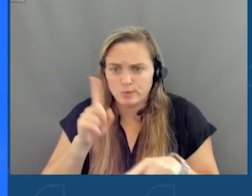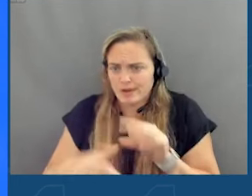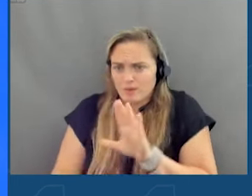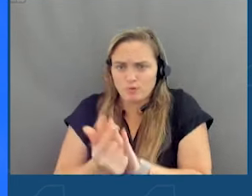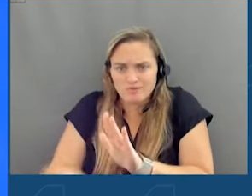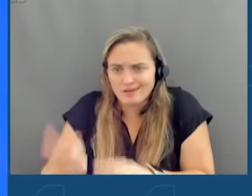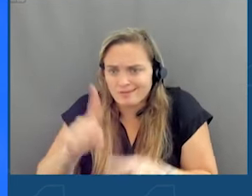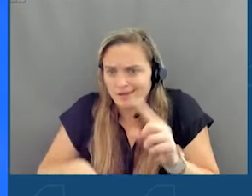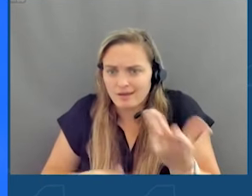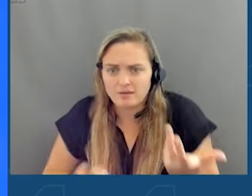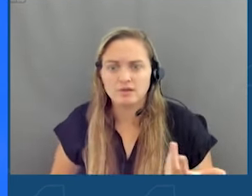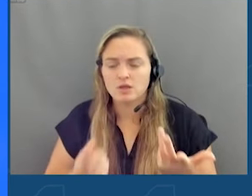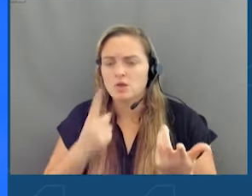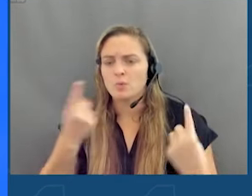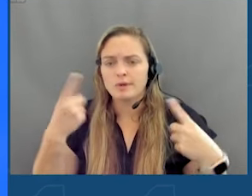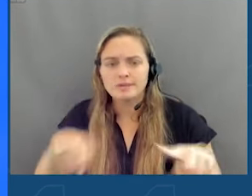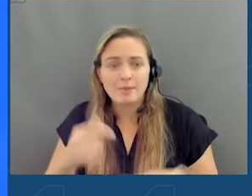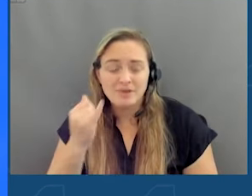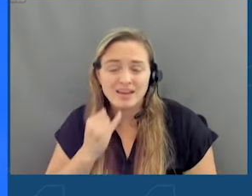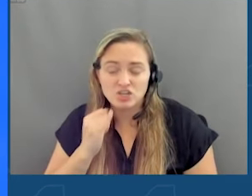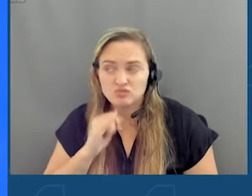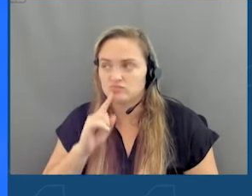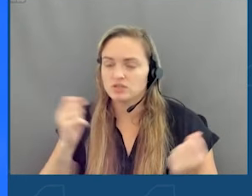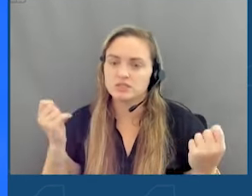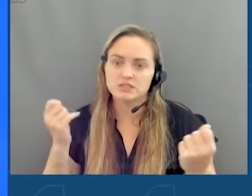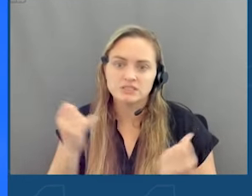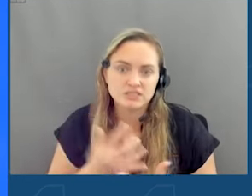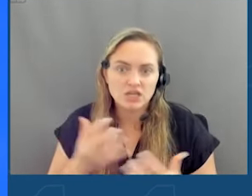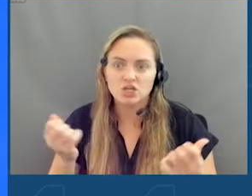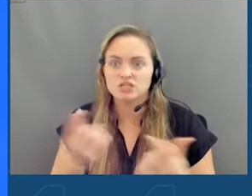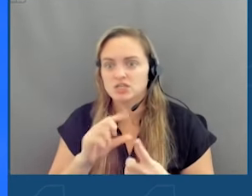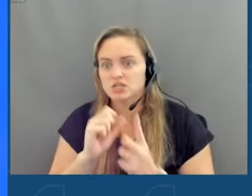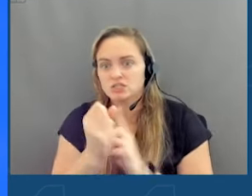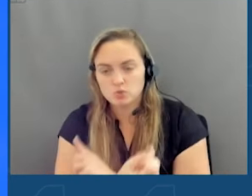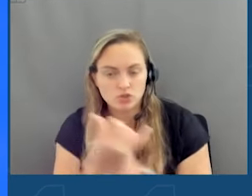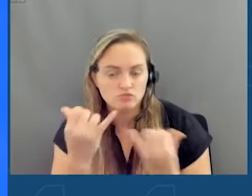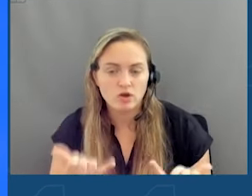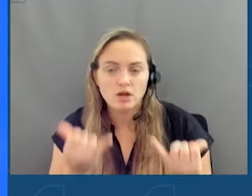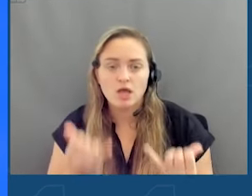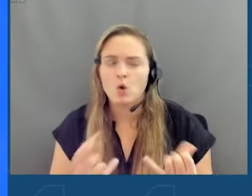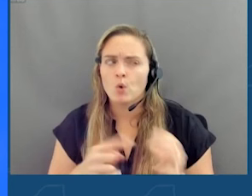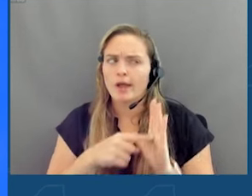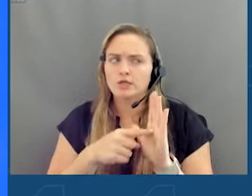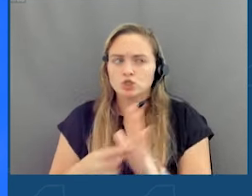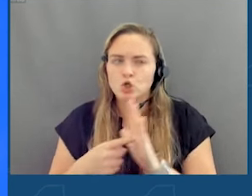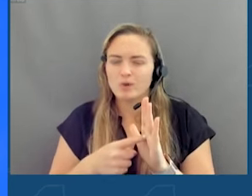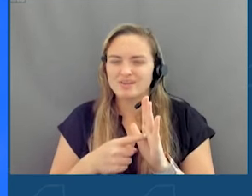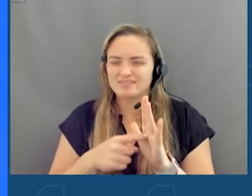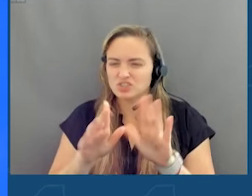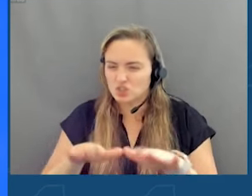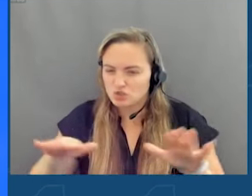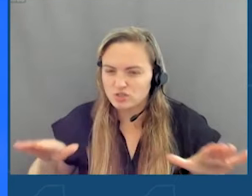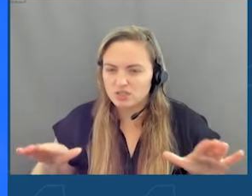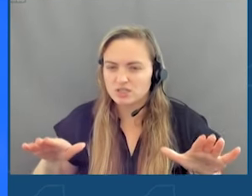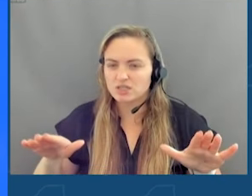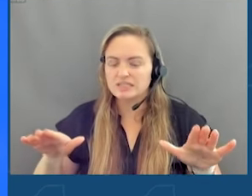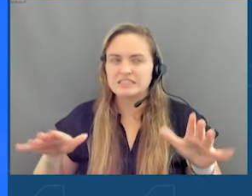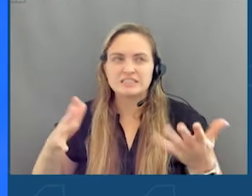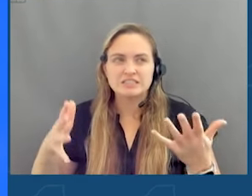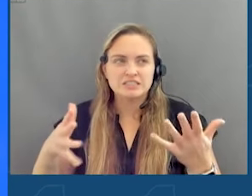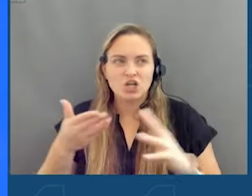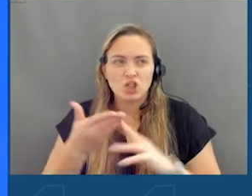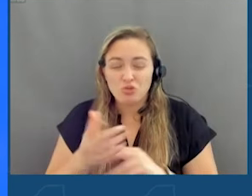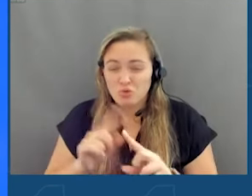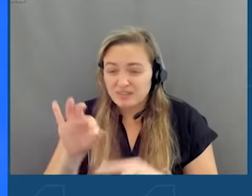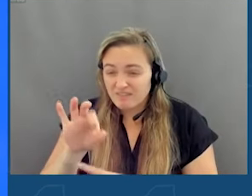What's coming out of Israel is a really scary, scary time. And showing children through these